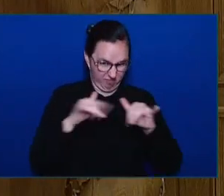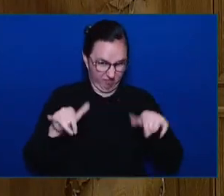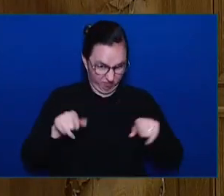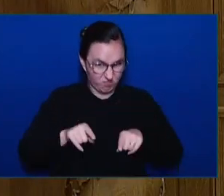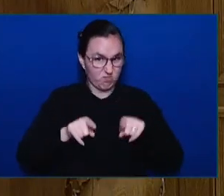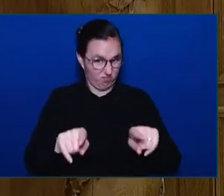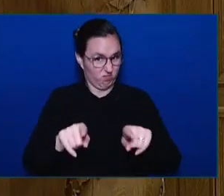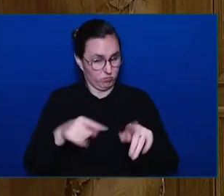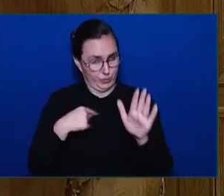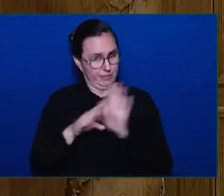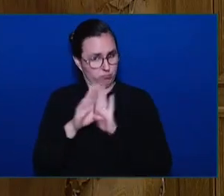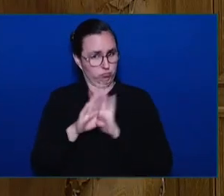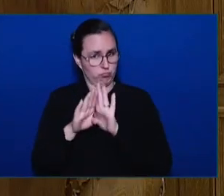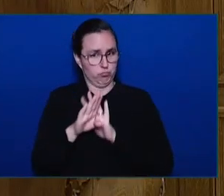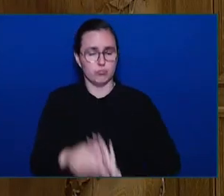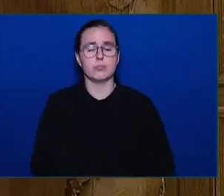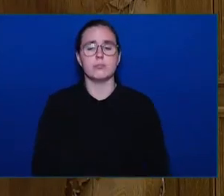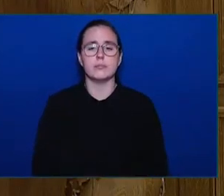Mr.